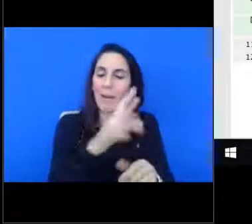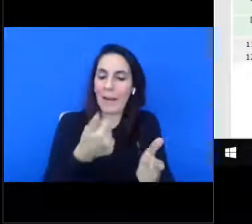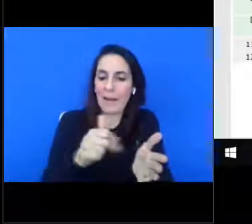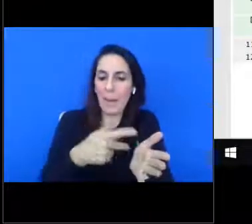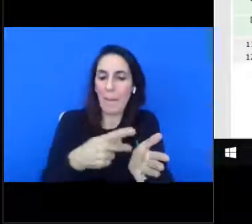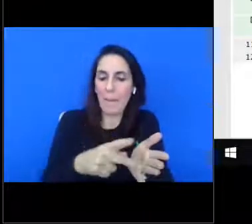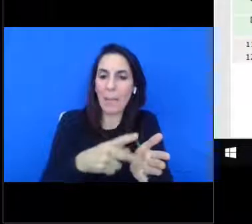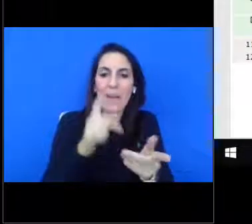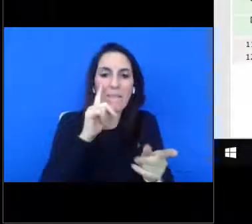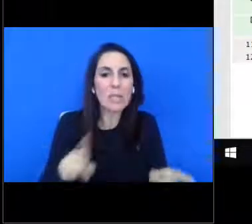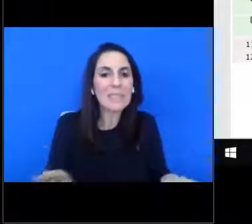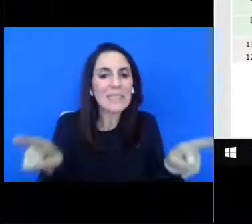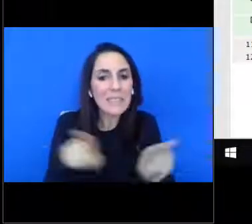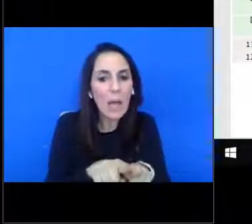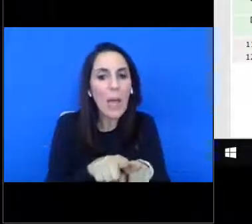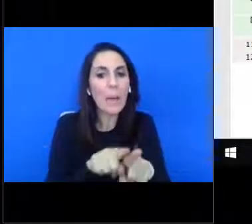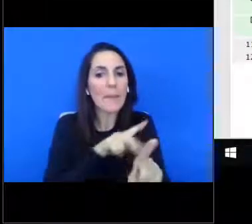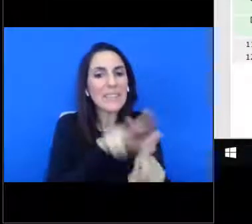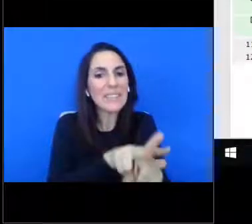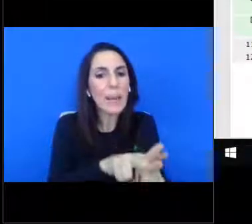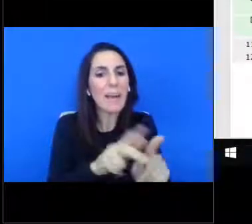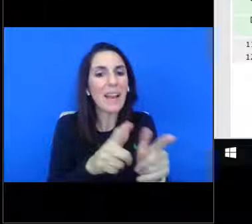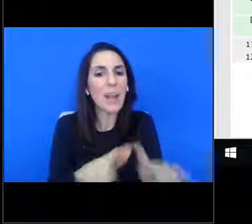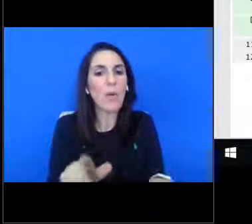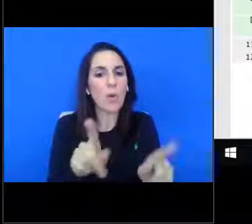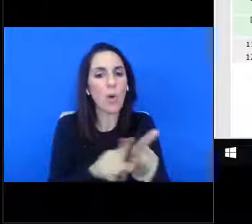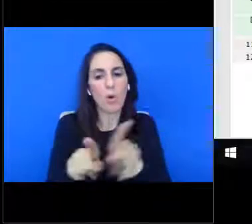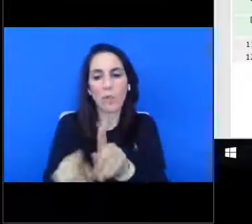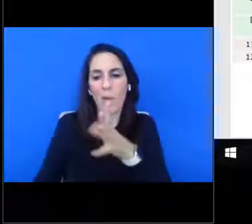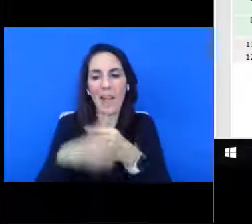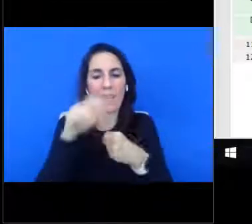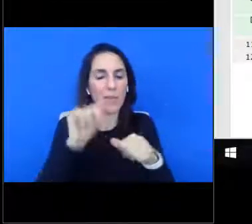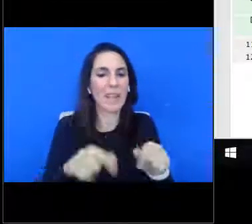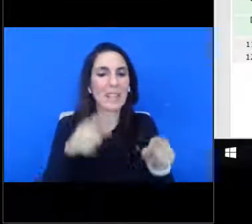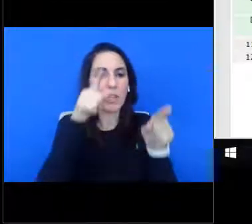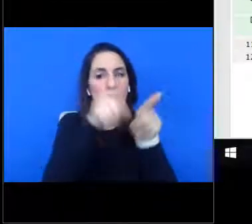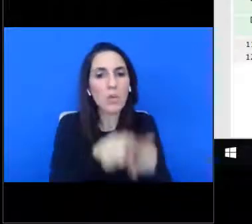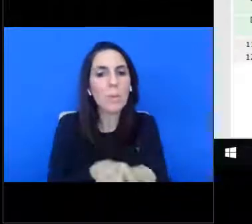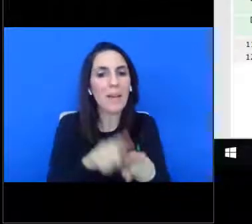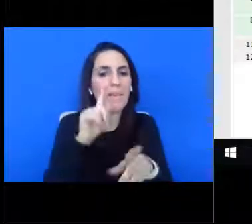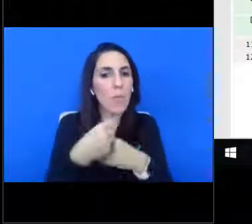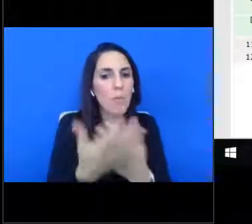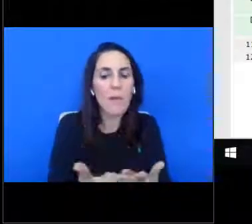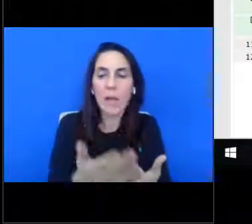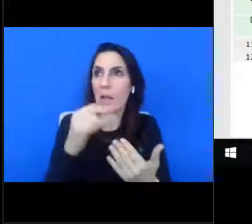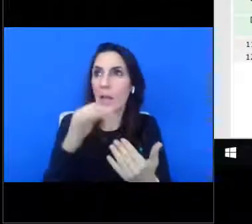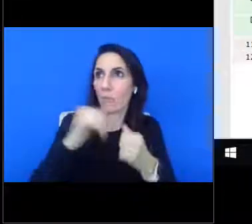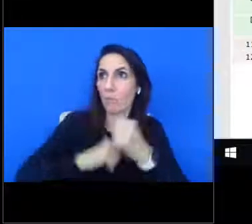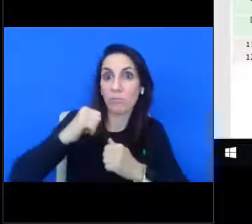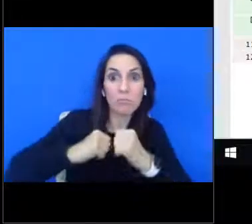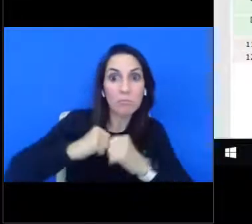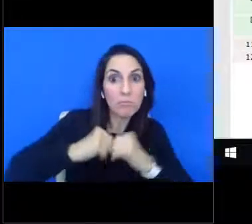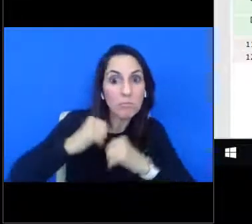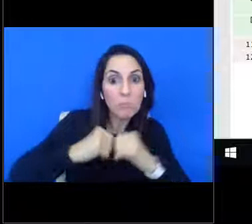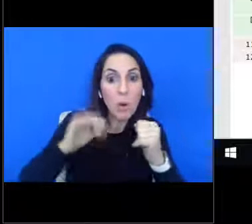out. And the same, um, assignment language was also added to this agreement to provide that. In the event that the construction lender or permanent